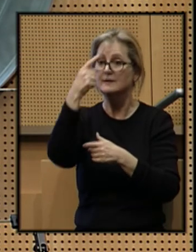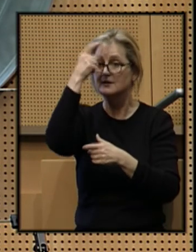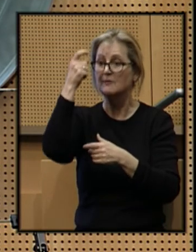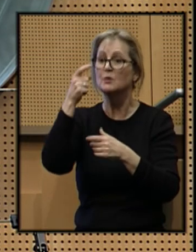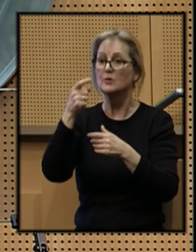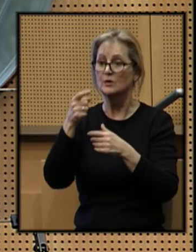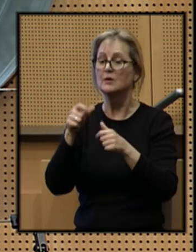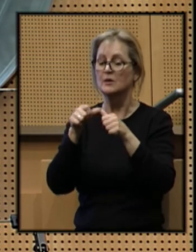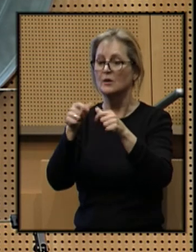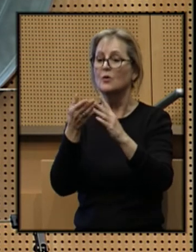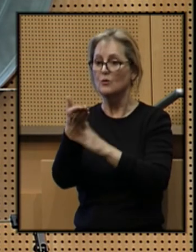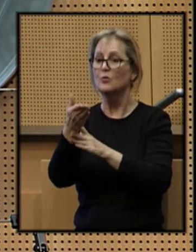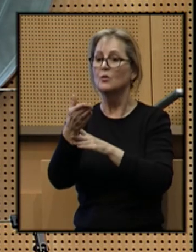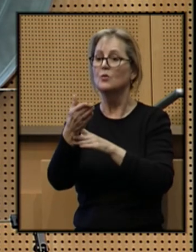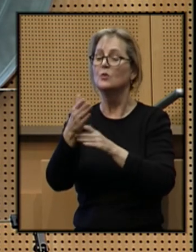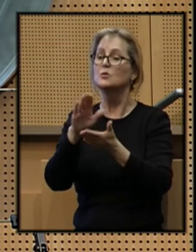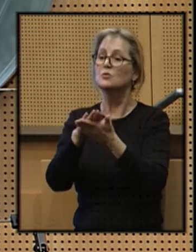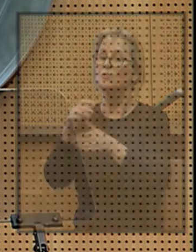into the school year.